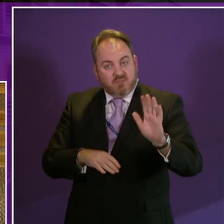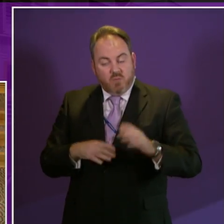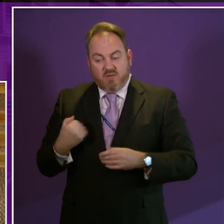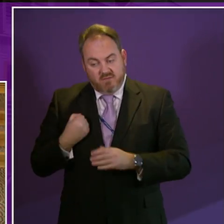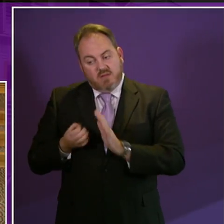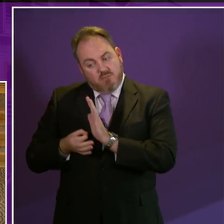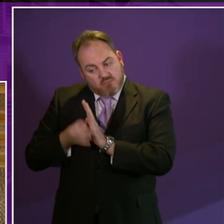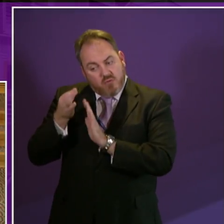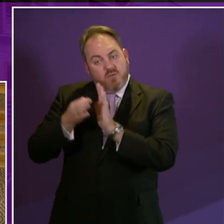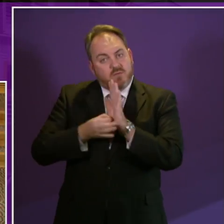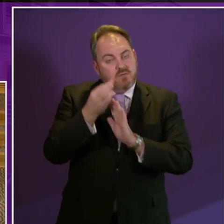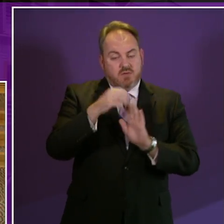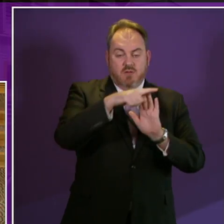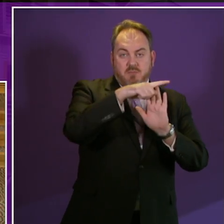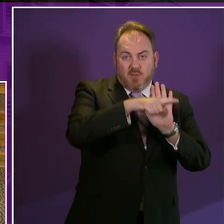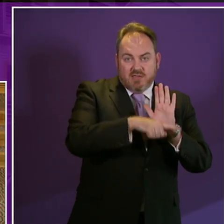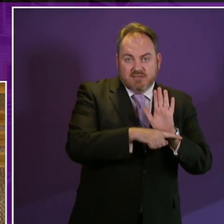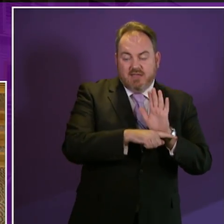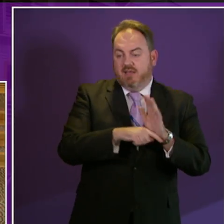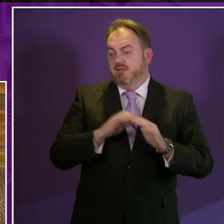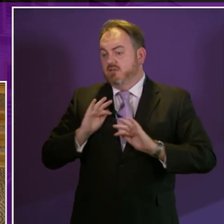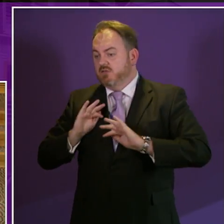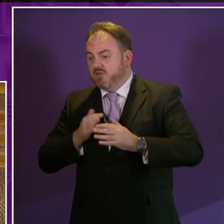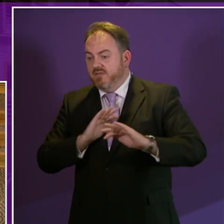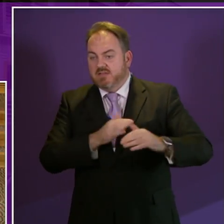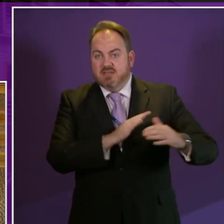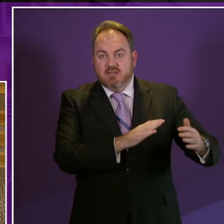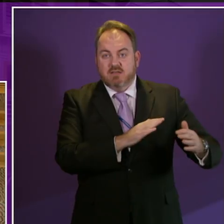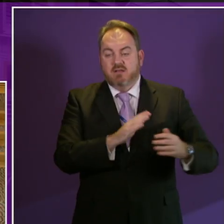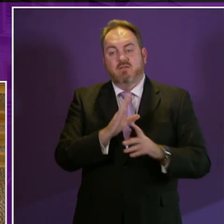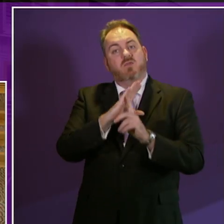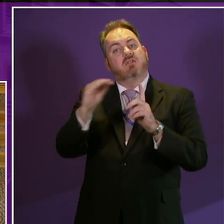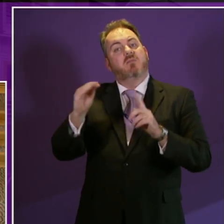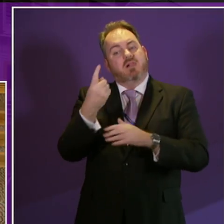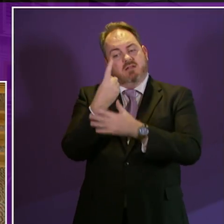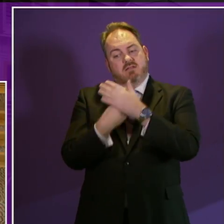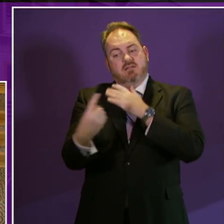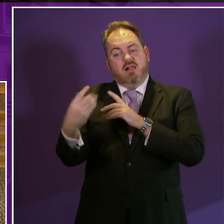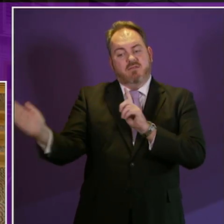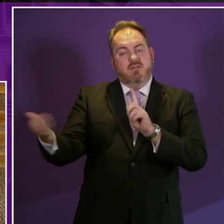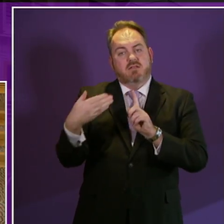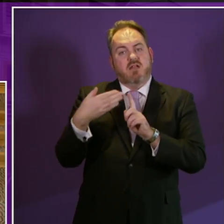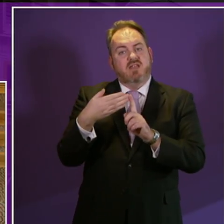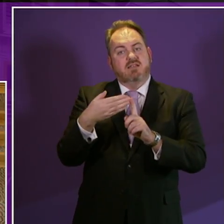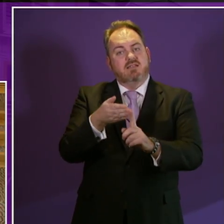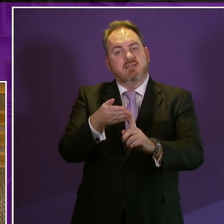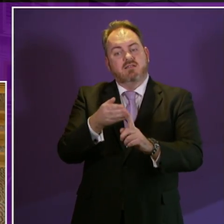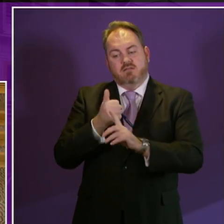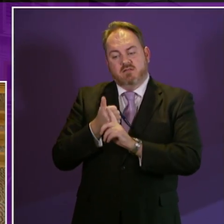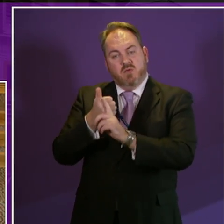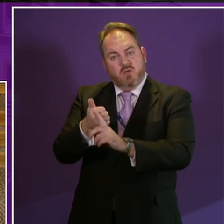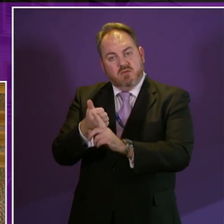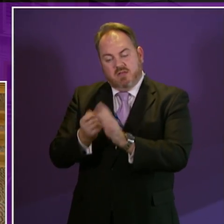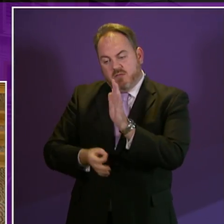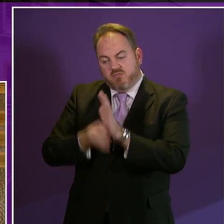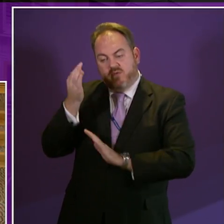areas of policy and service delivery including self-directed support, supported employment, strengthening building